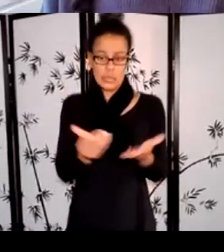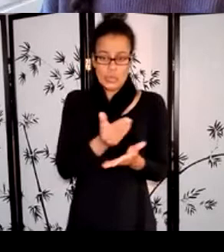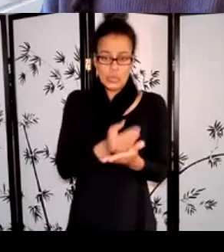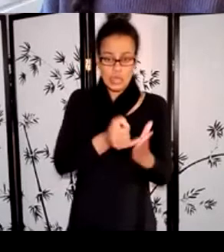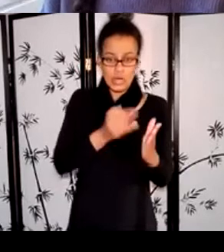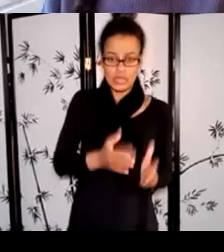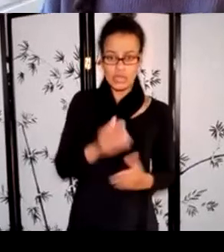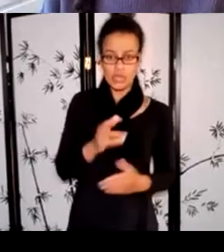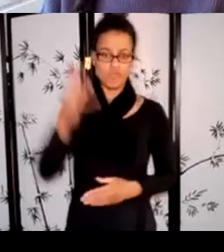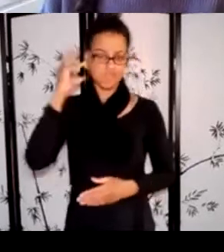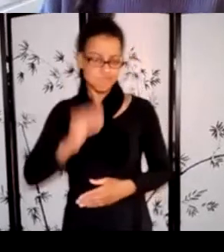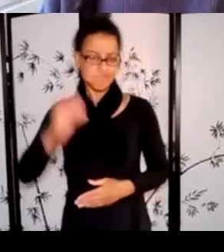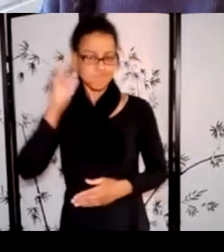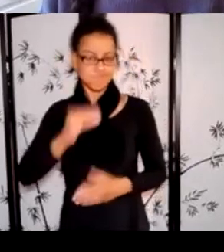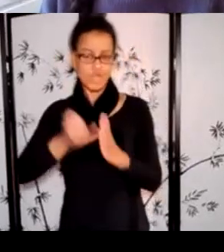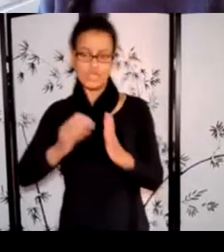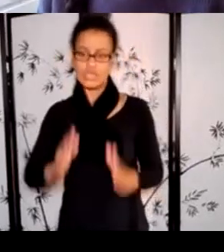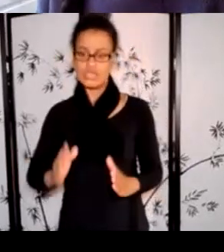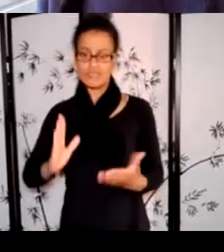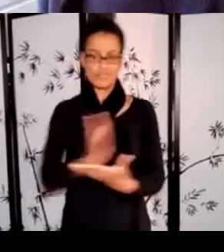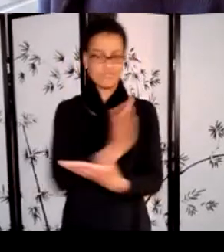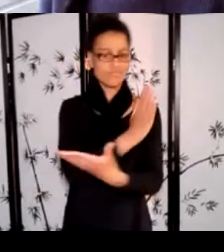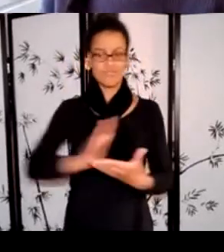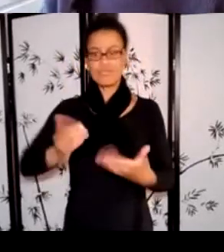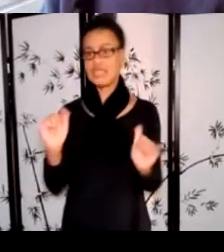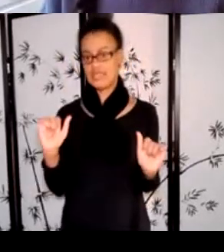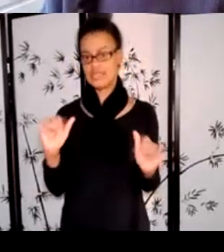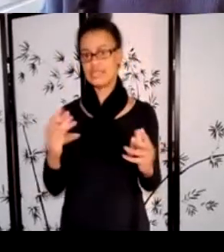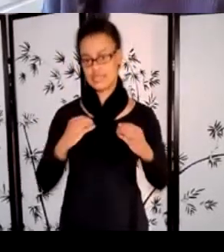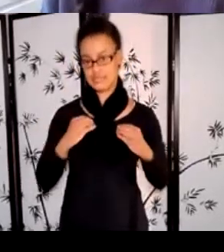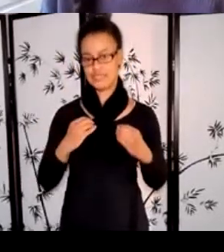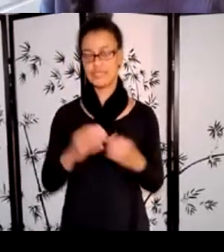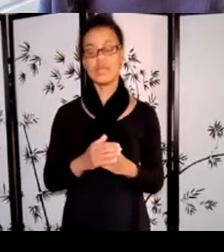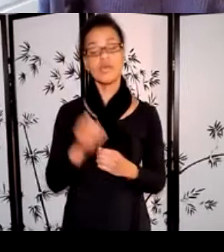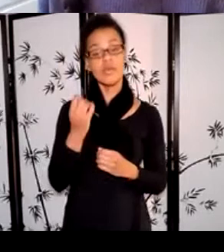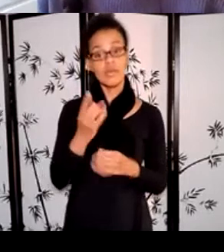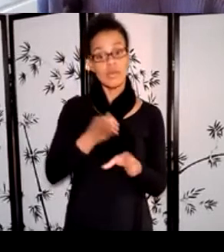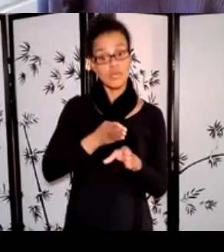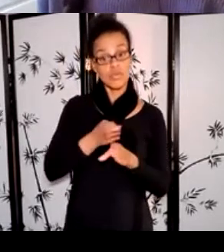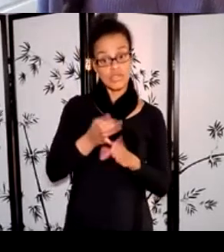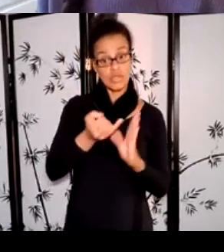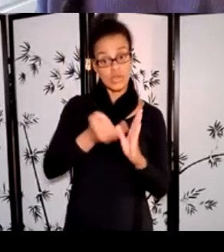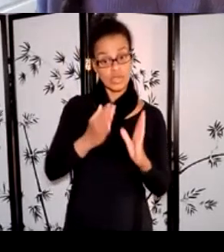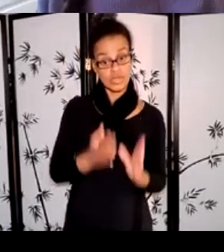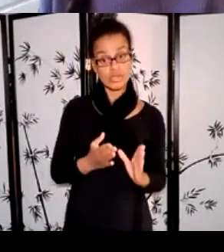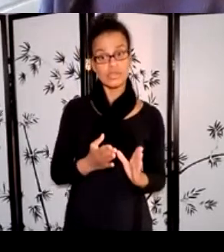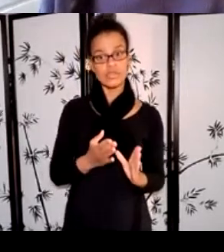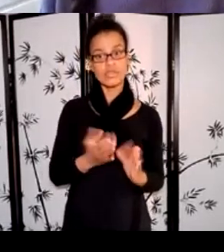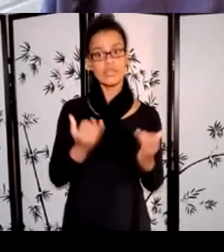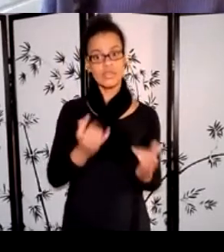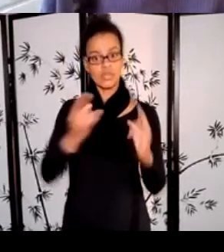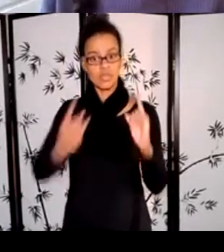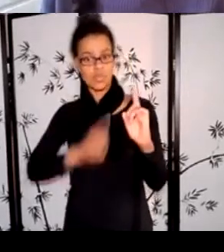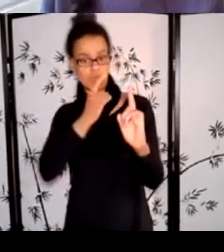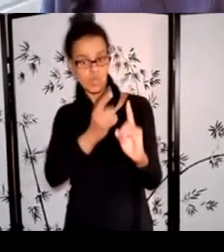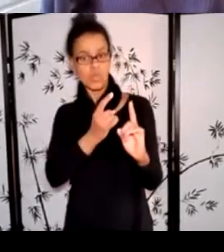We consider a professional artist to be an artist who is actively pursuing a career in the arts and who has invested in the